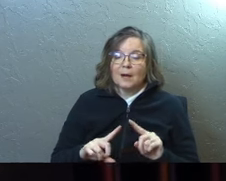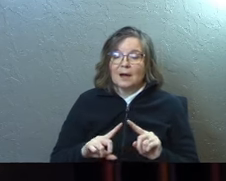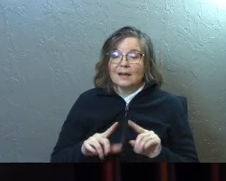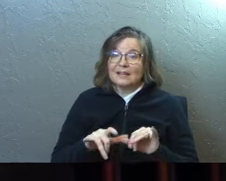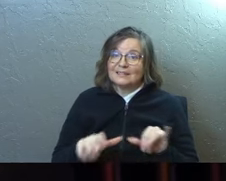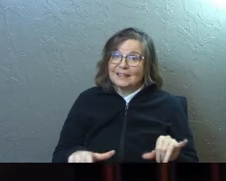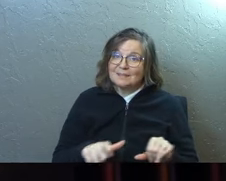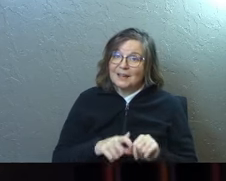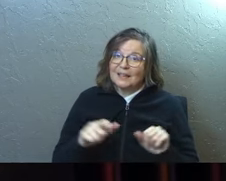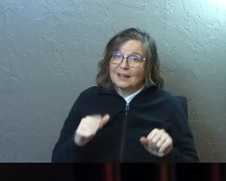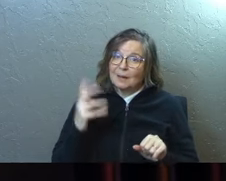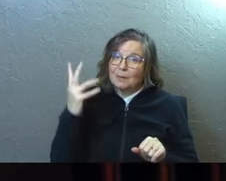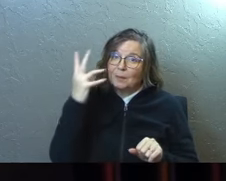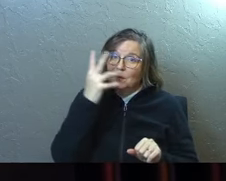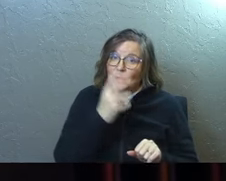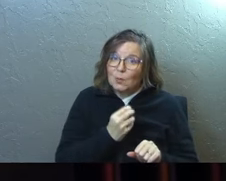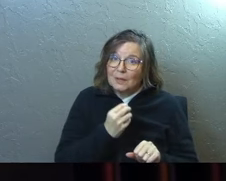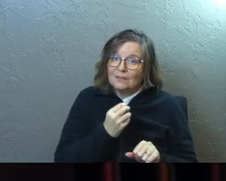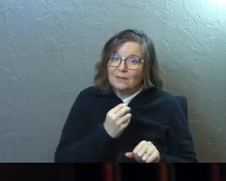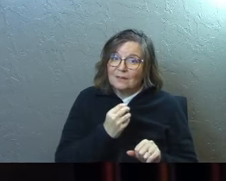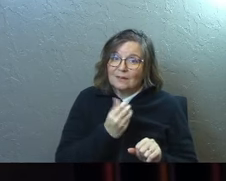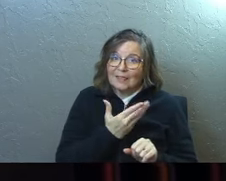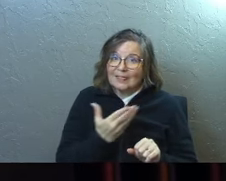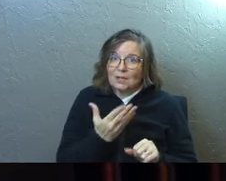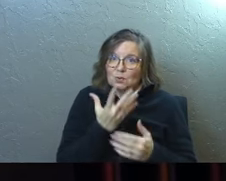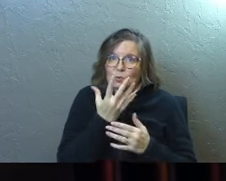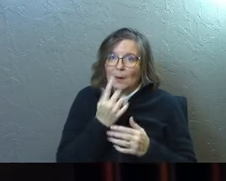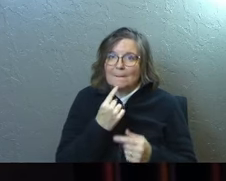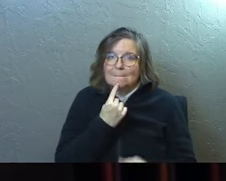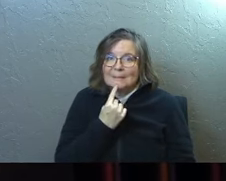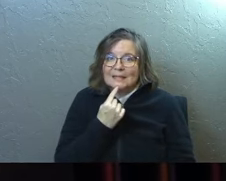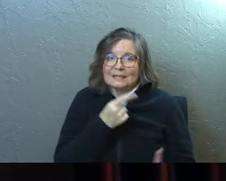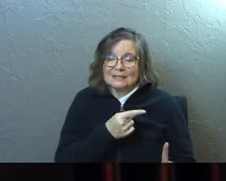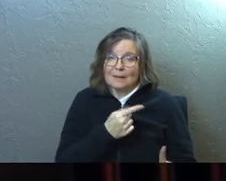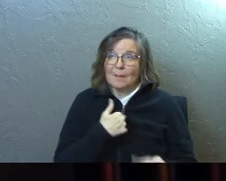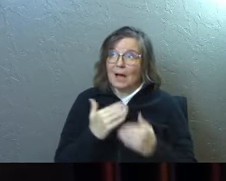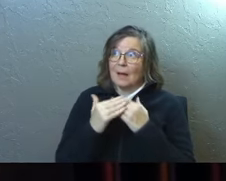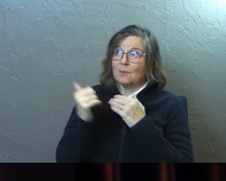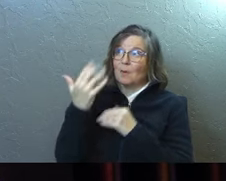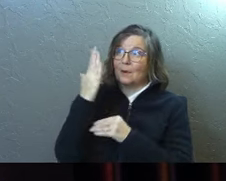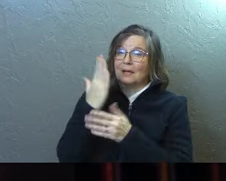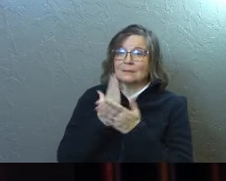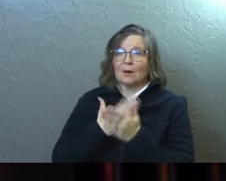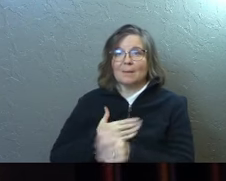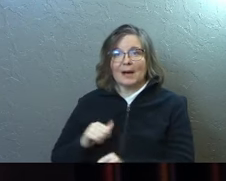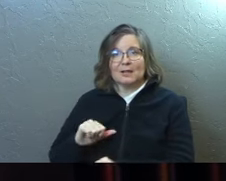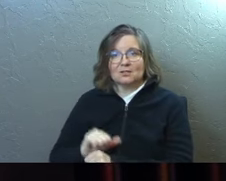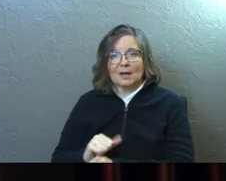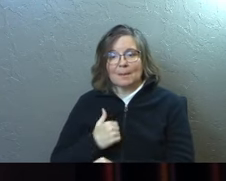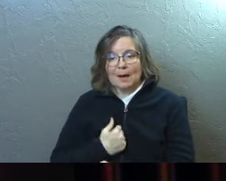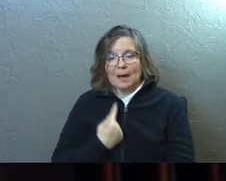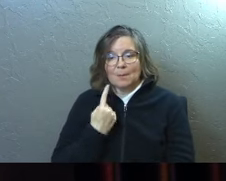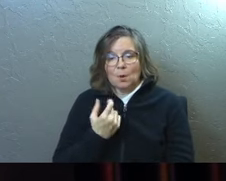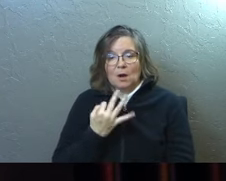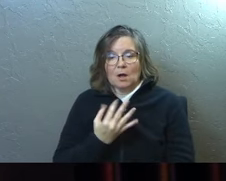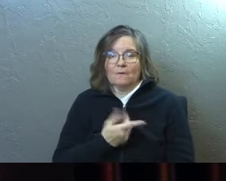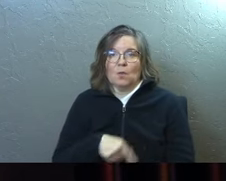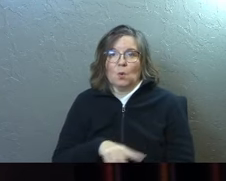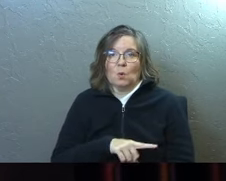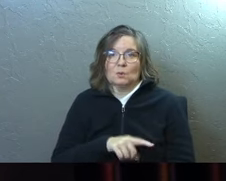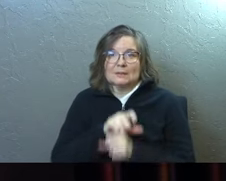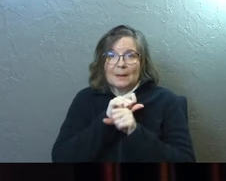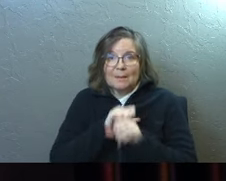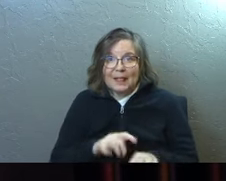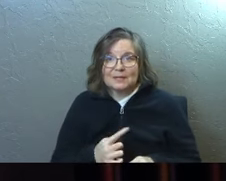there was beauty in missing him. I'm called by God. It's part of my job. I'm one of those